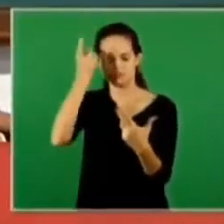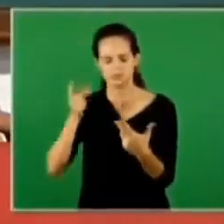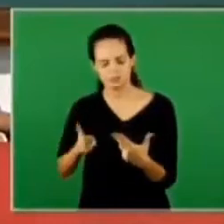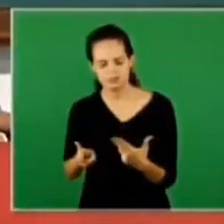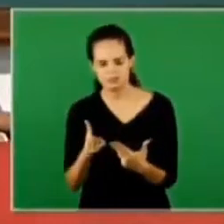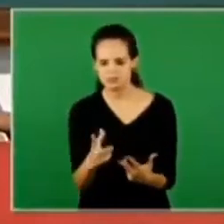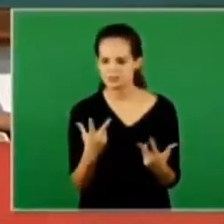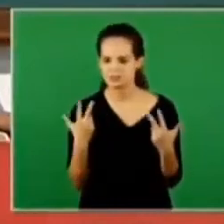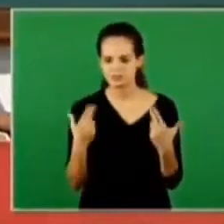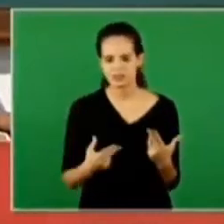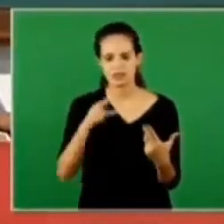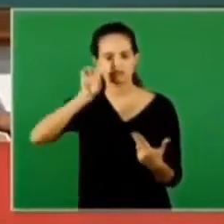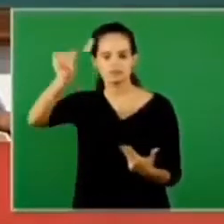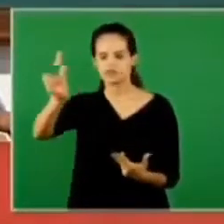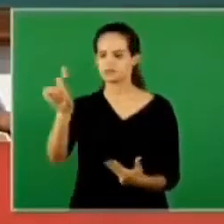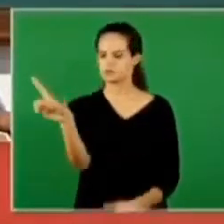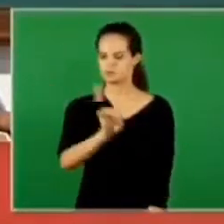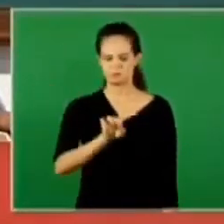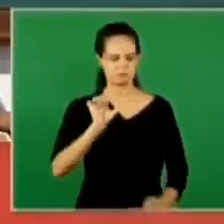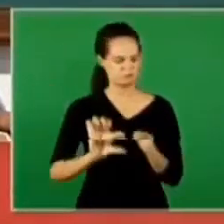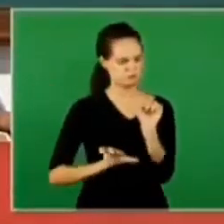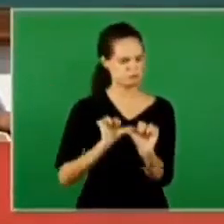god god has not changed